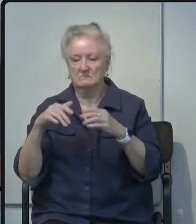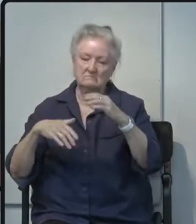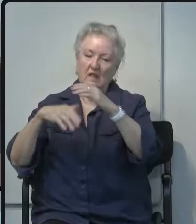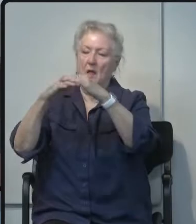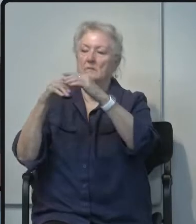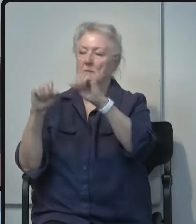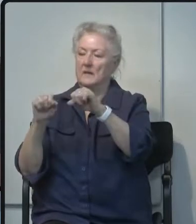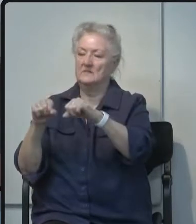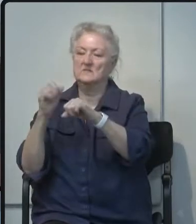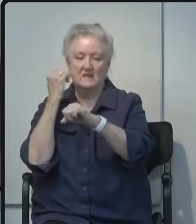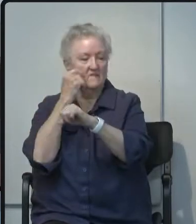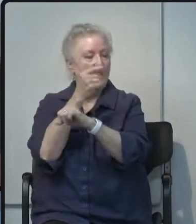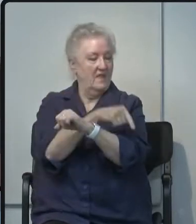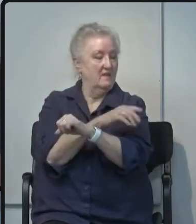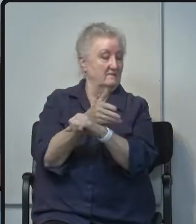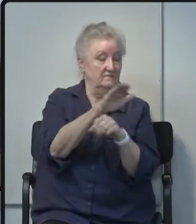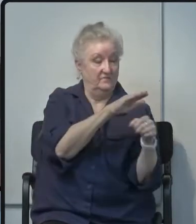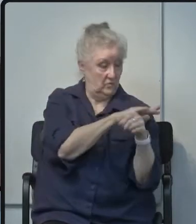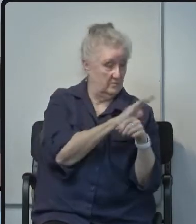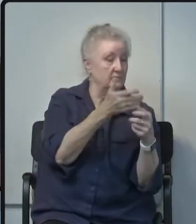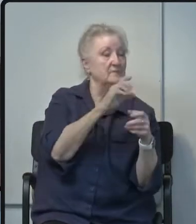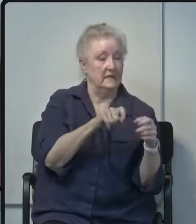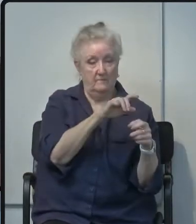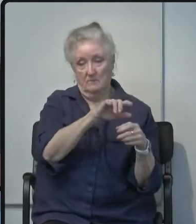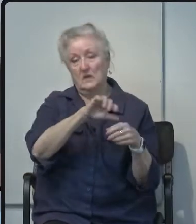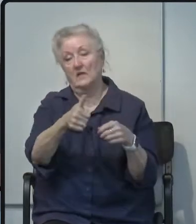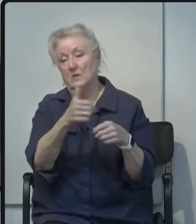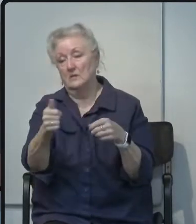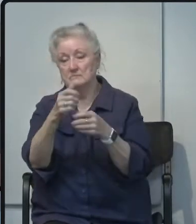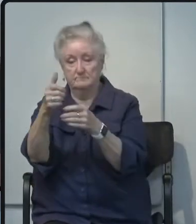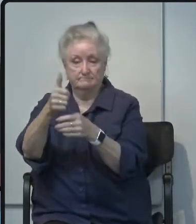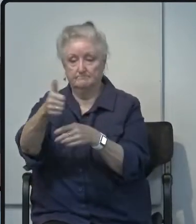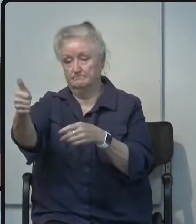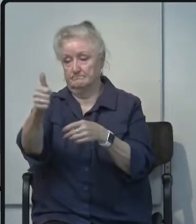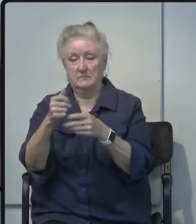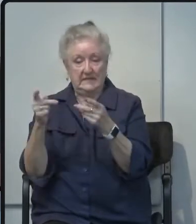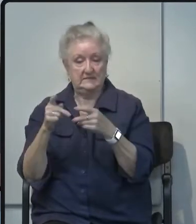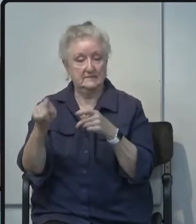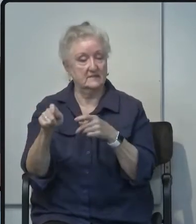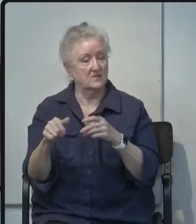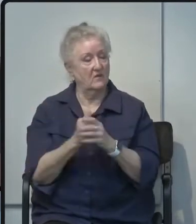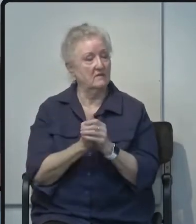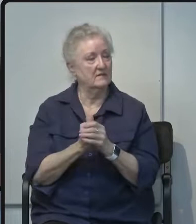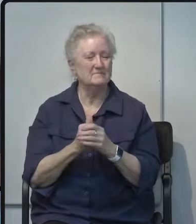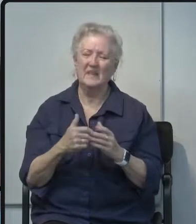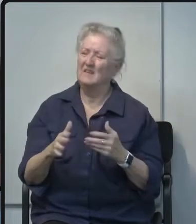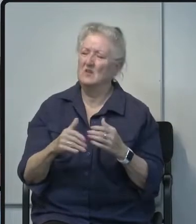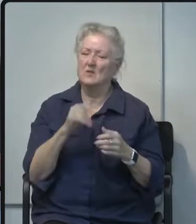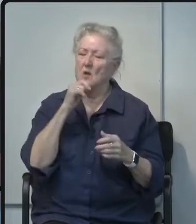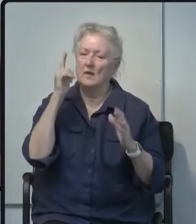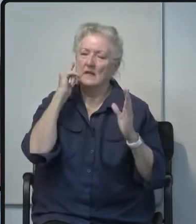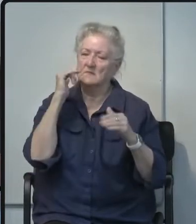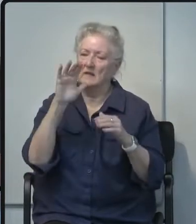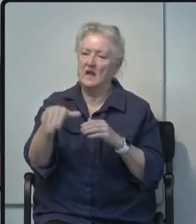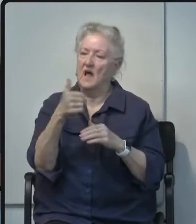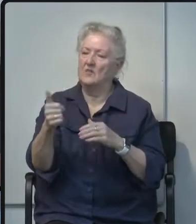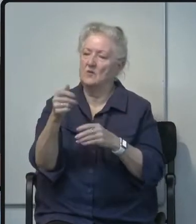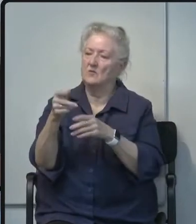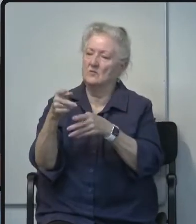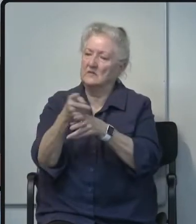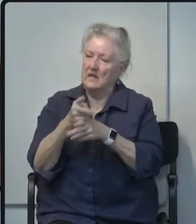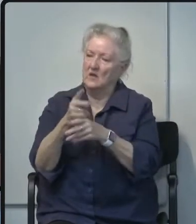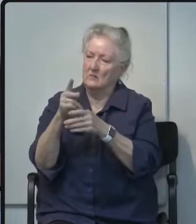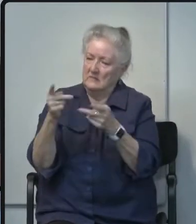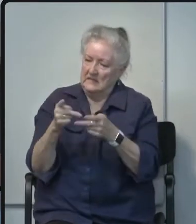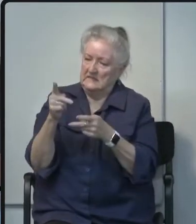even though we do not expect to need alternate care sites before the end